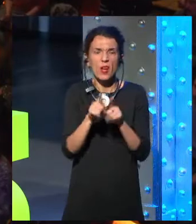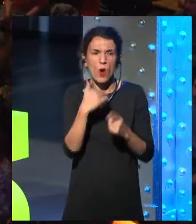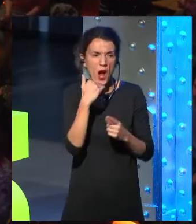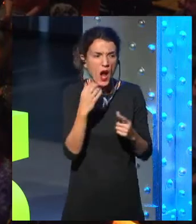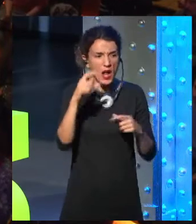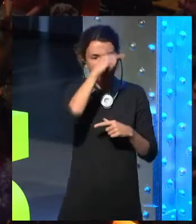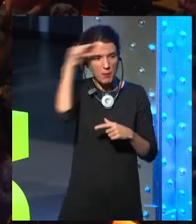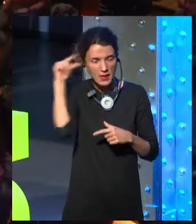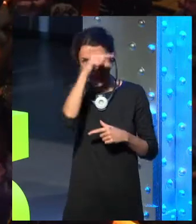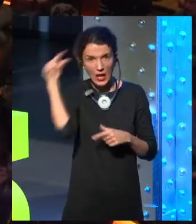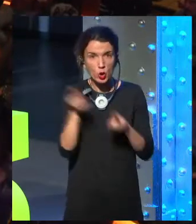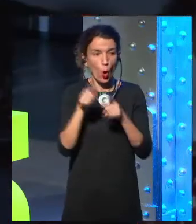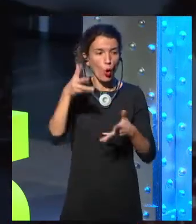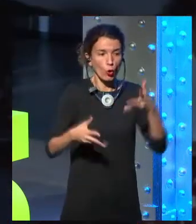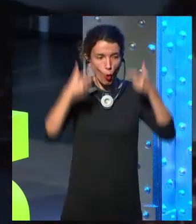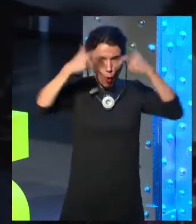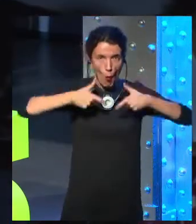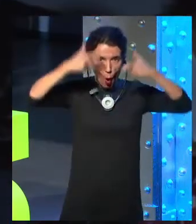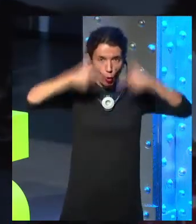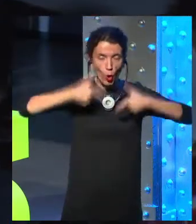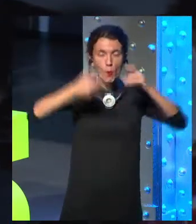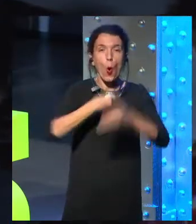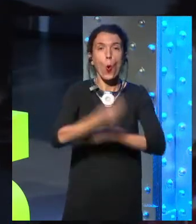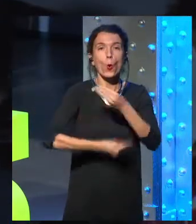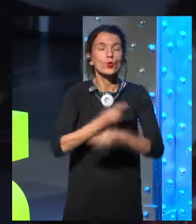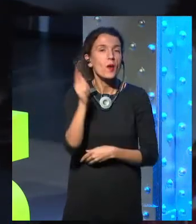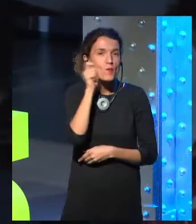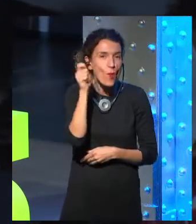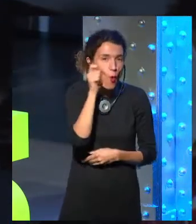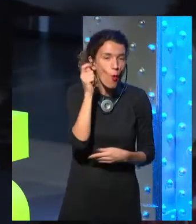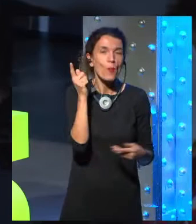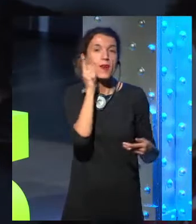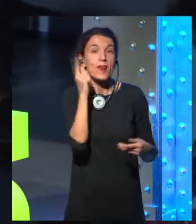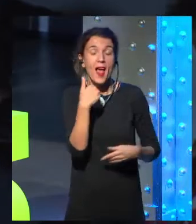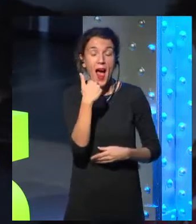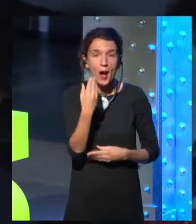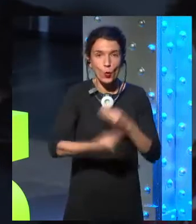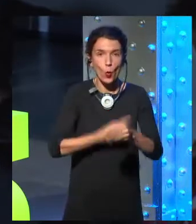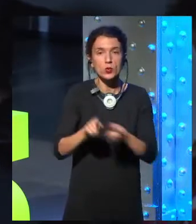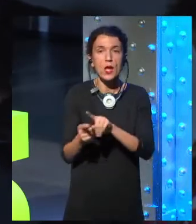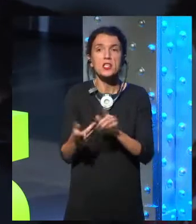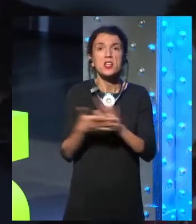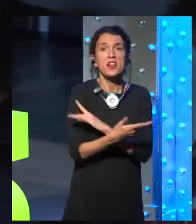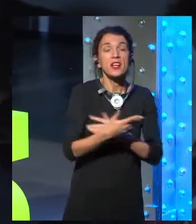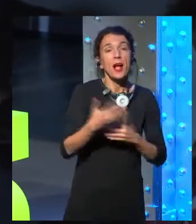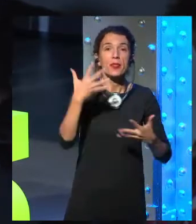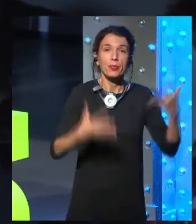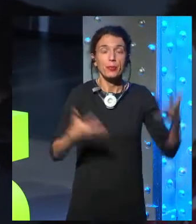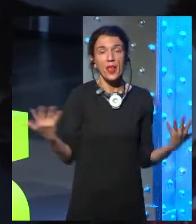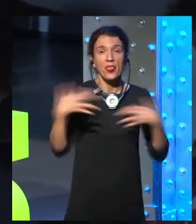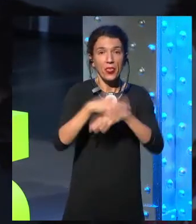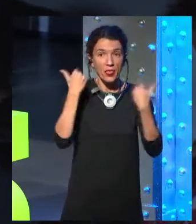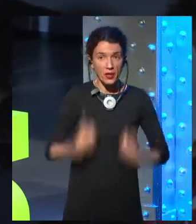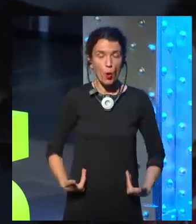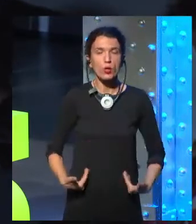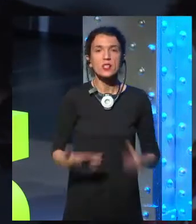technology and you add it to yourself temporarily to adapt to a new environment. That makes you a cyborg. The word cyborg came from